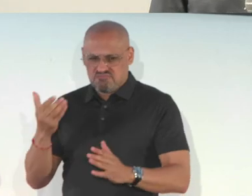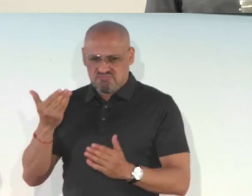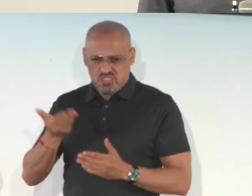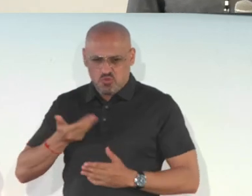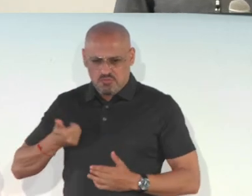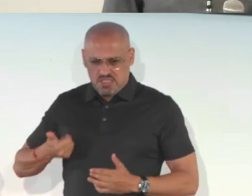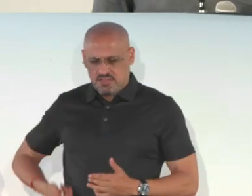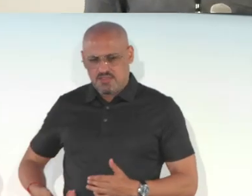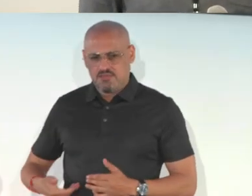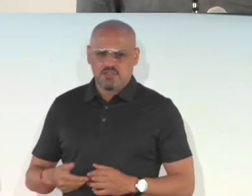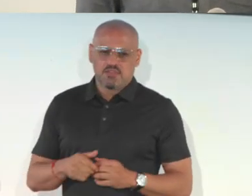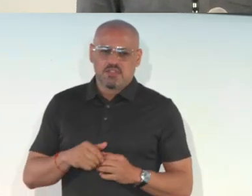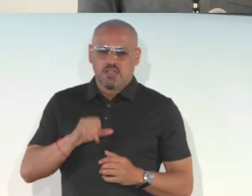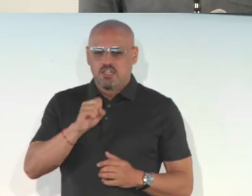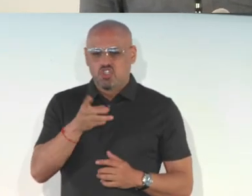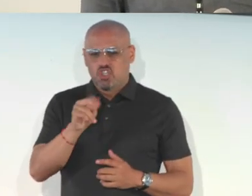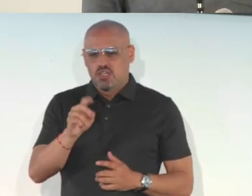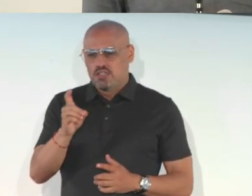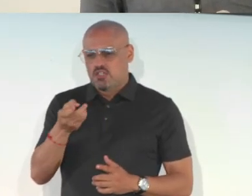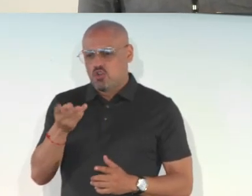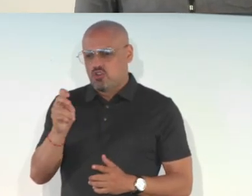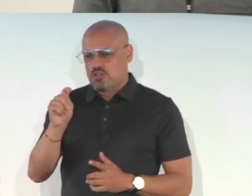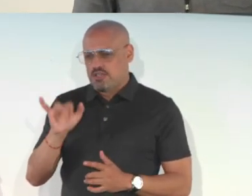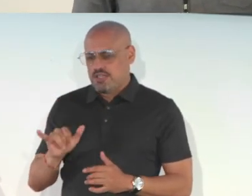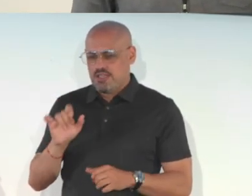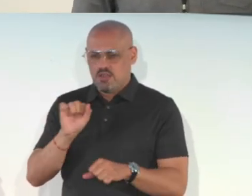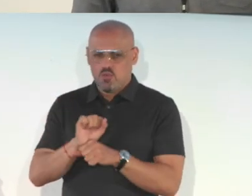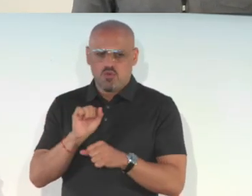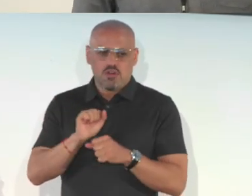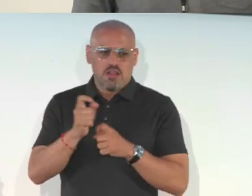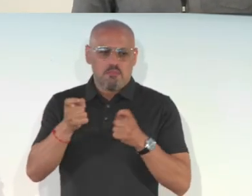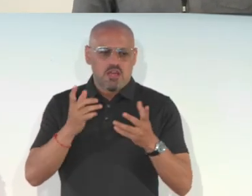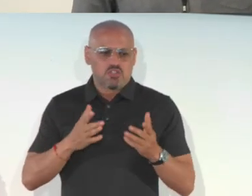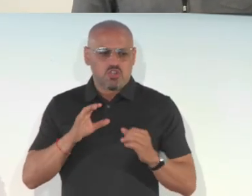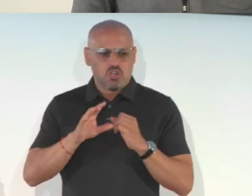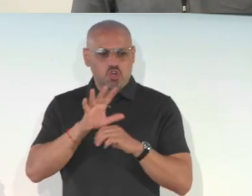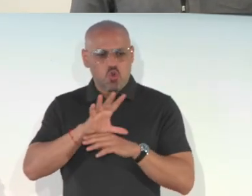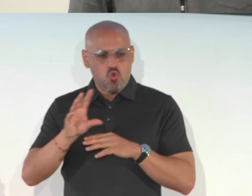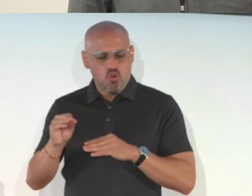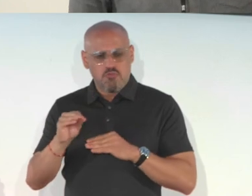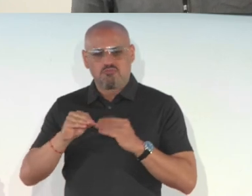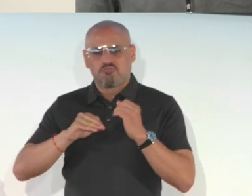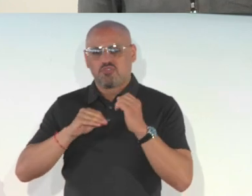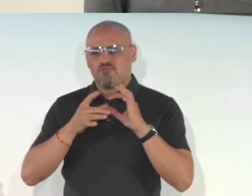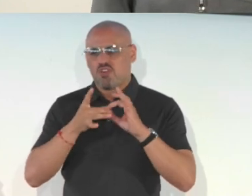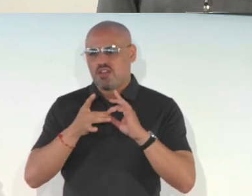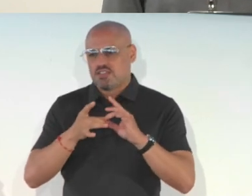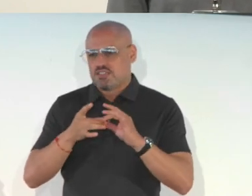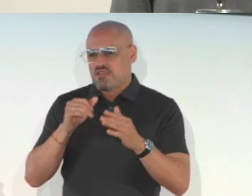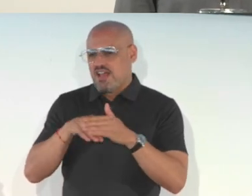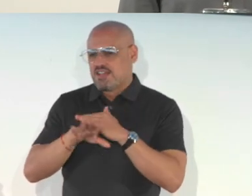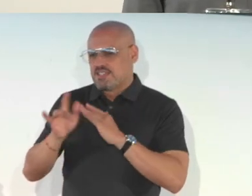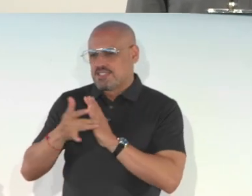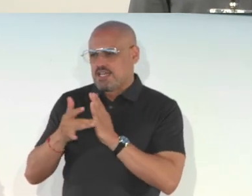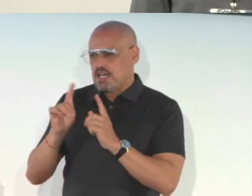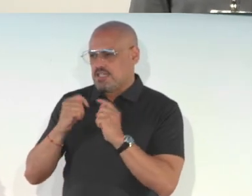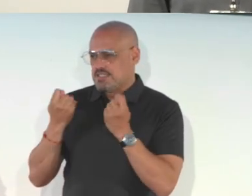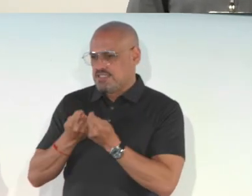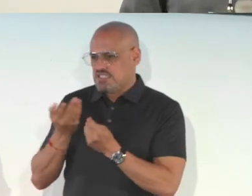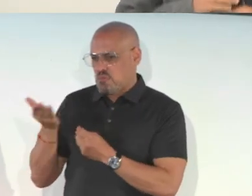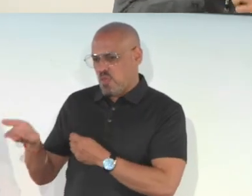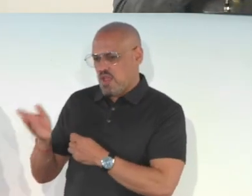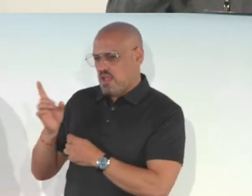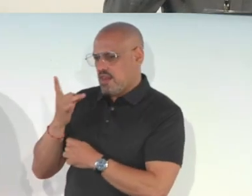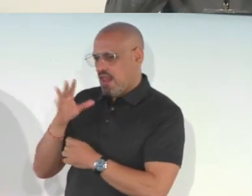myself, my name is Sean Doherty, and I work as the manager of corporate relationships within our access technology team at Lighthouse.